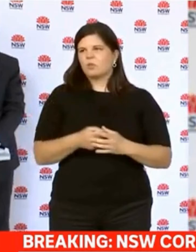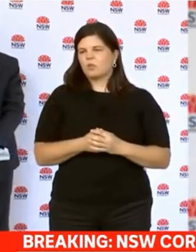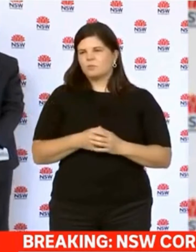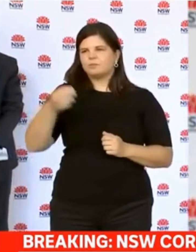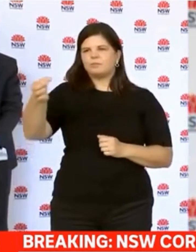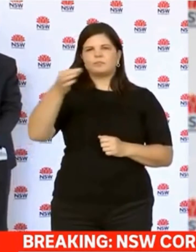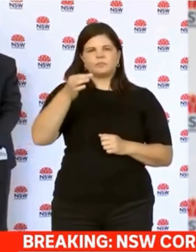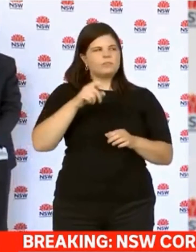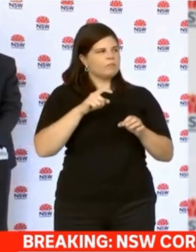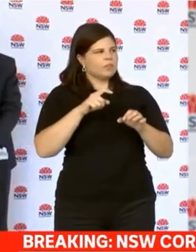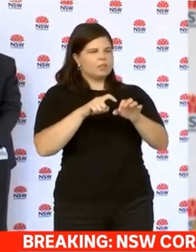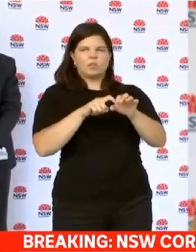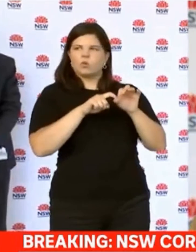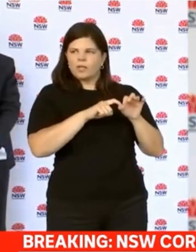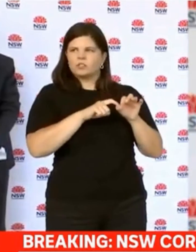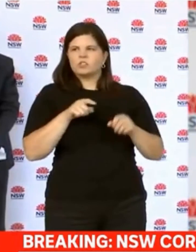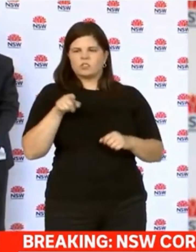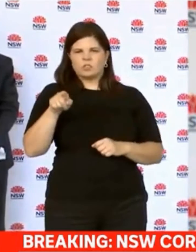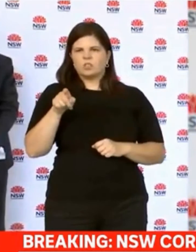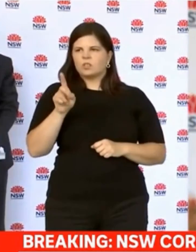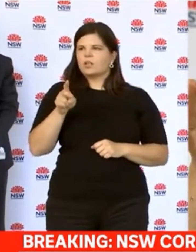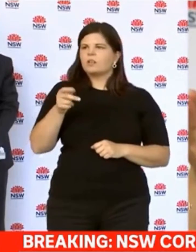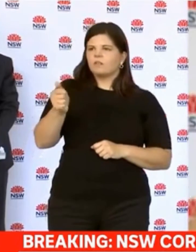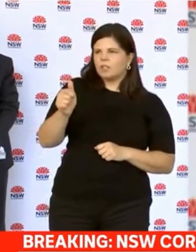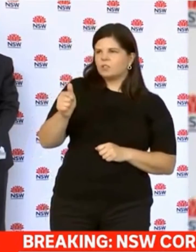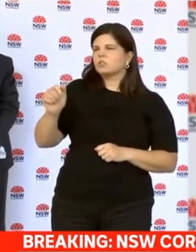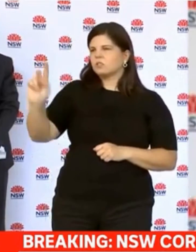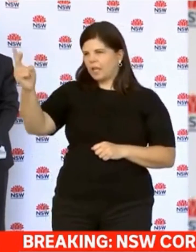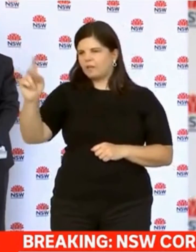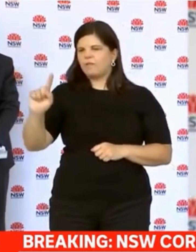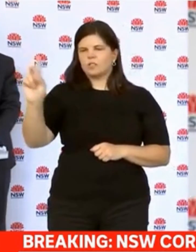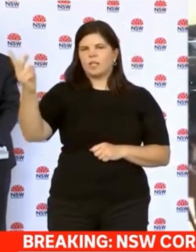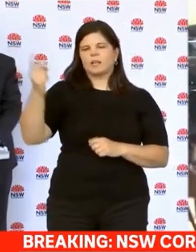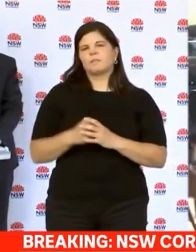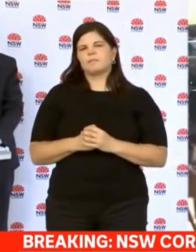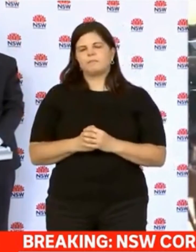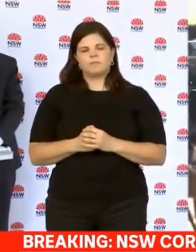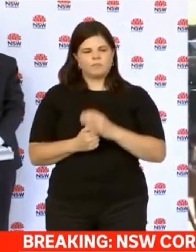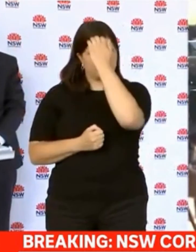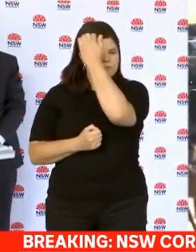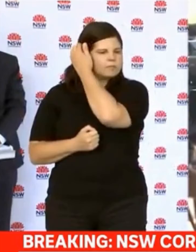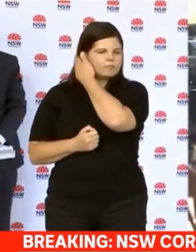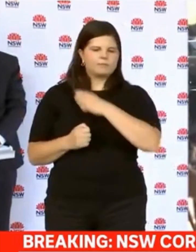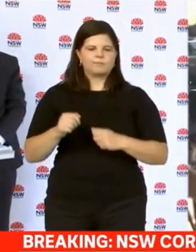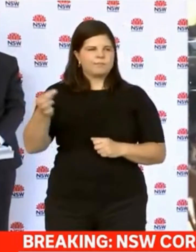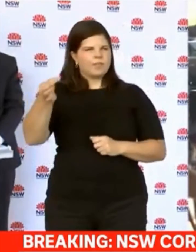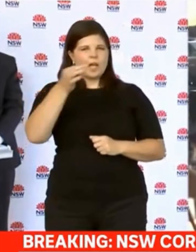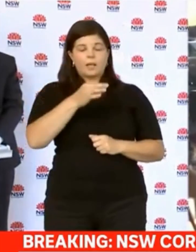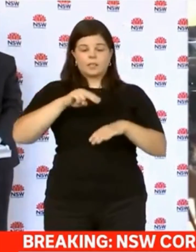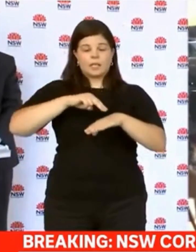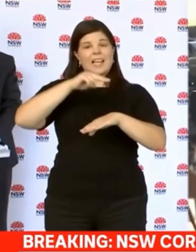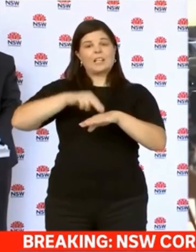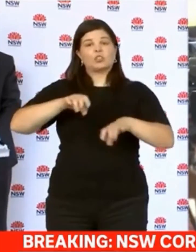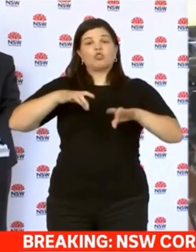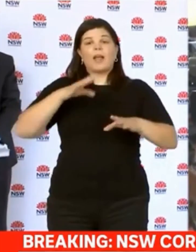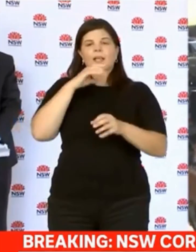Back to the question originally, though. Is there an issue with how the decisions... that and then go there, sorry. Sorry. Is there an issue with how the decisions of